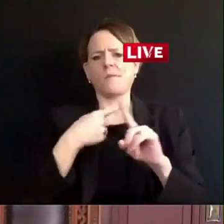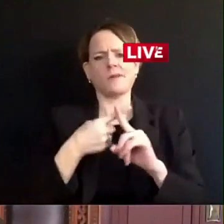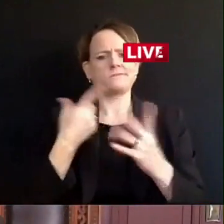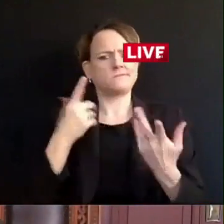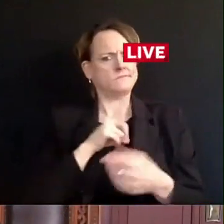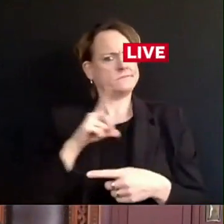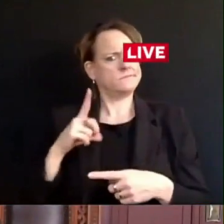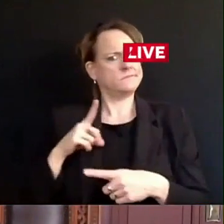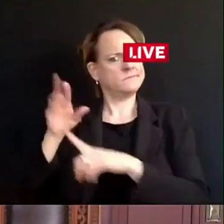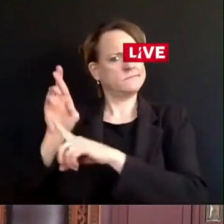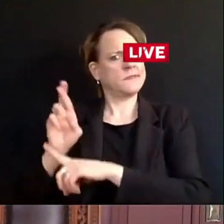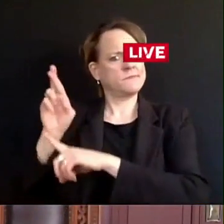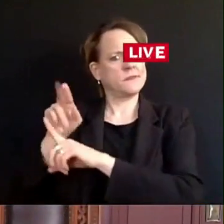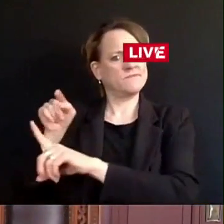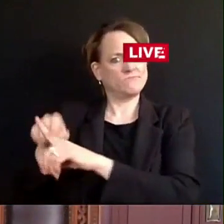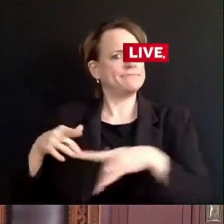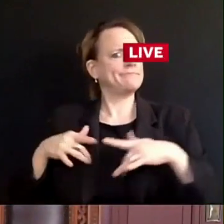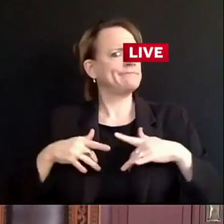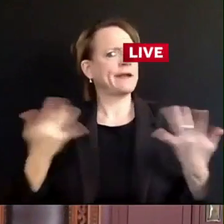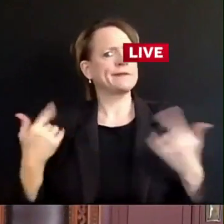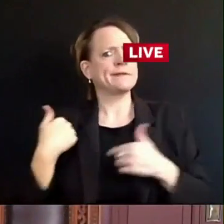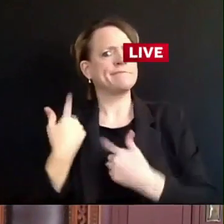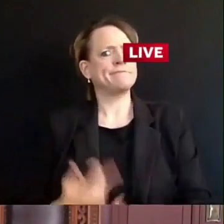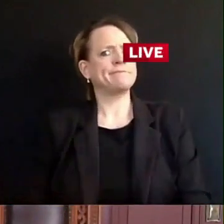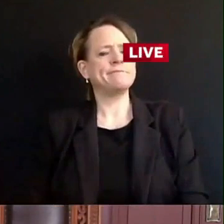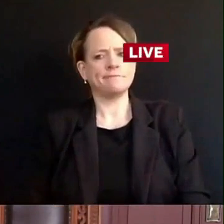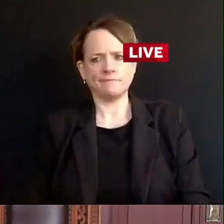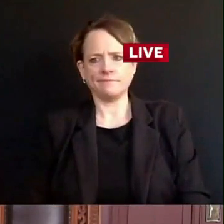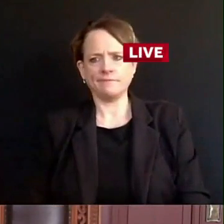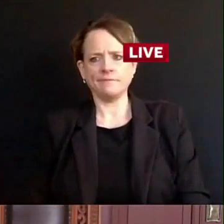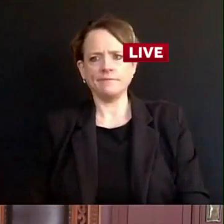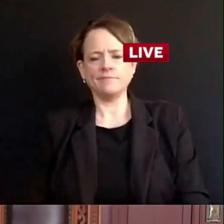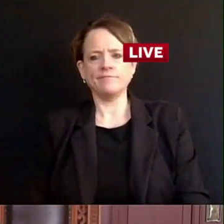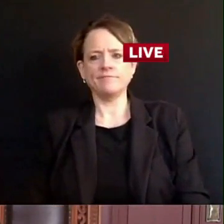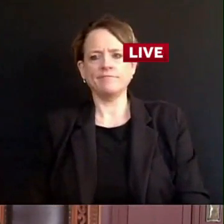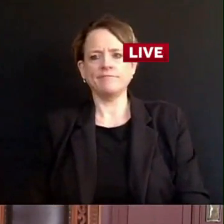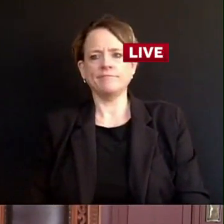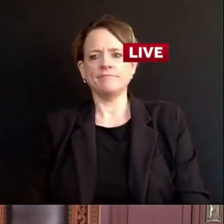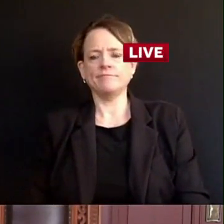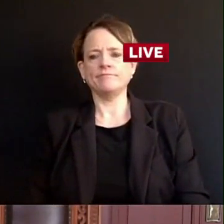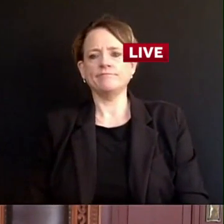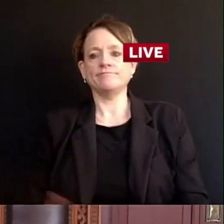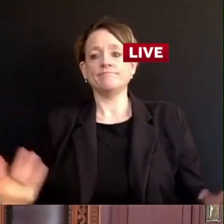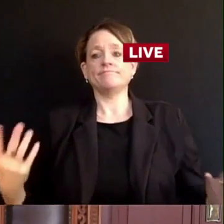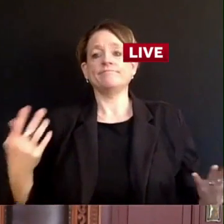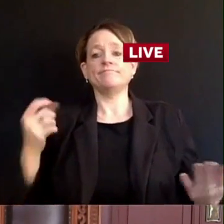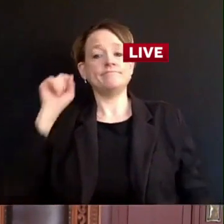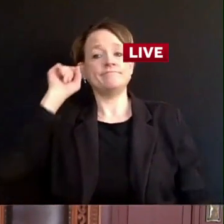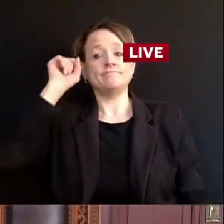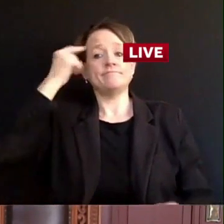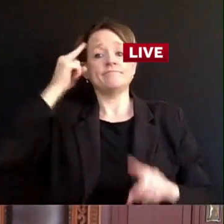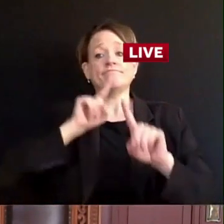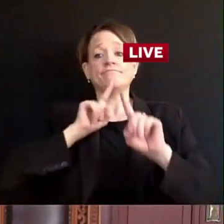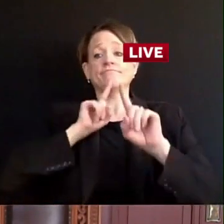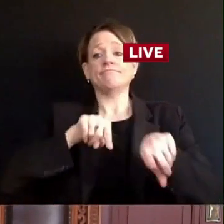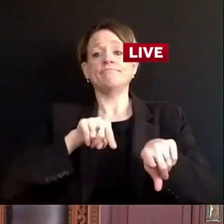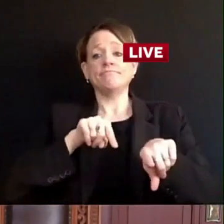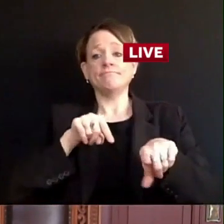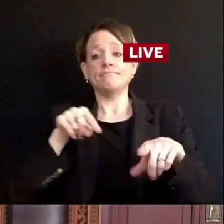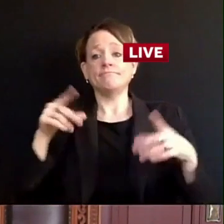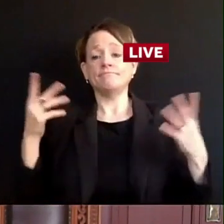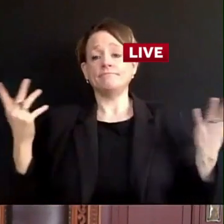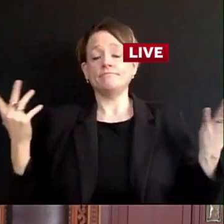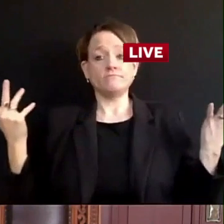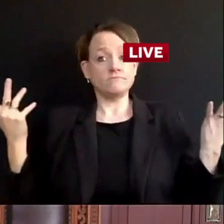I've had no recent conversations with legislative Republicans. I followed the news. I saw a clip that